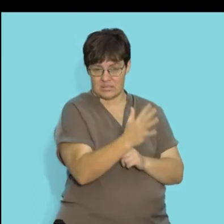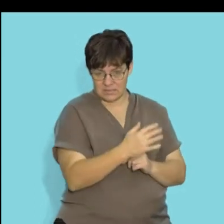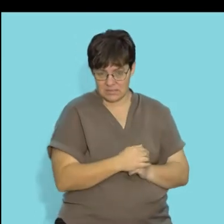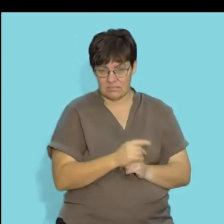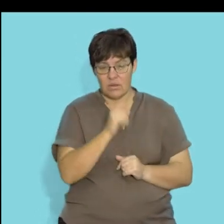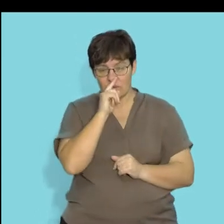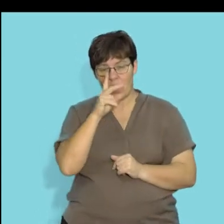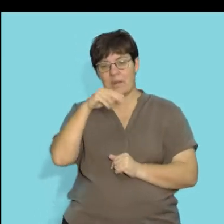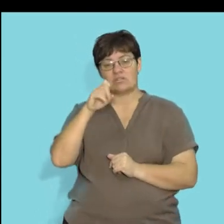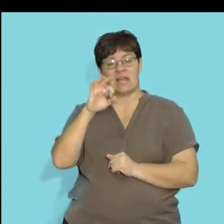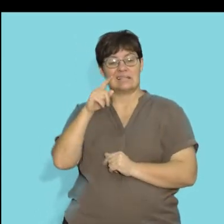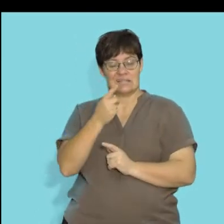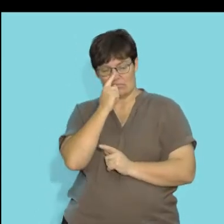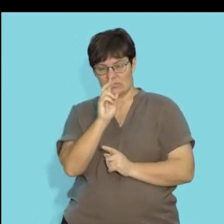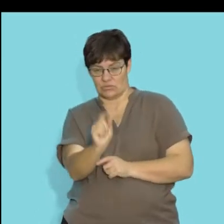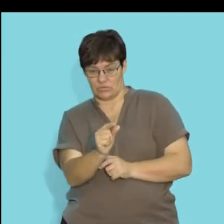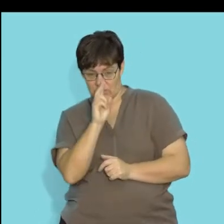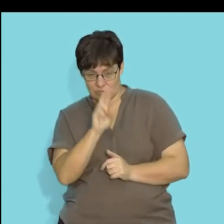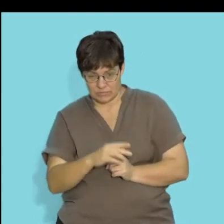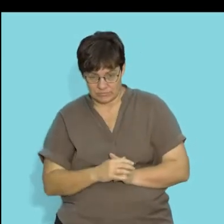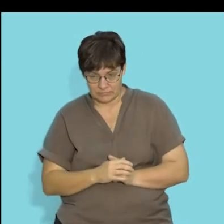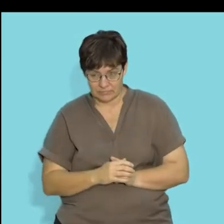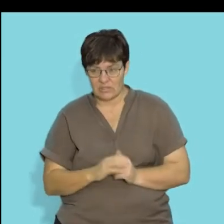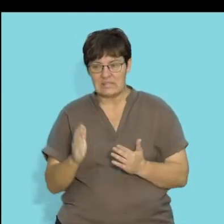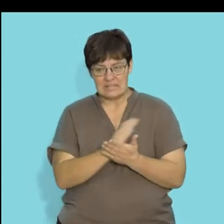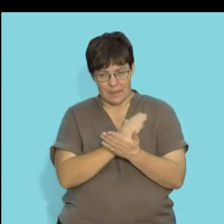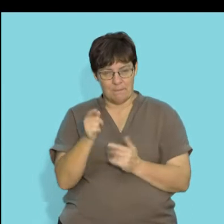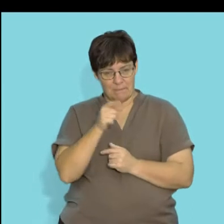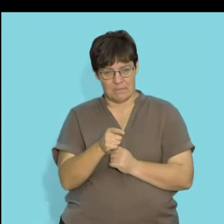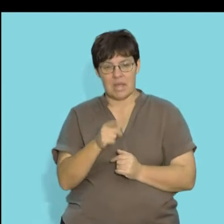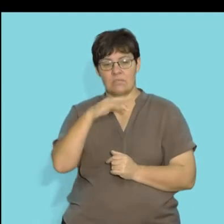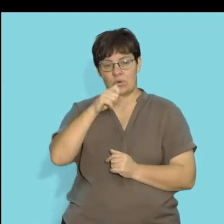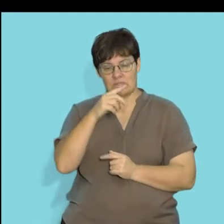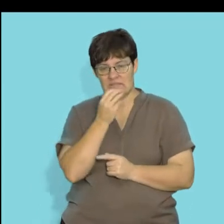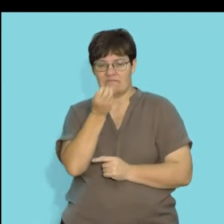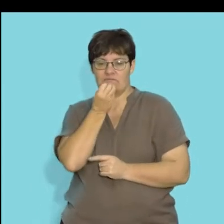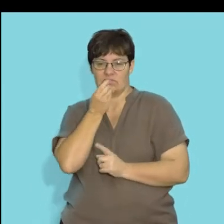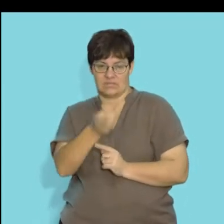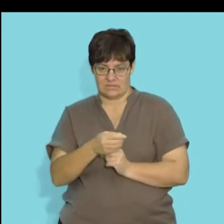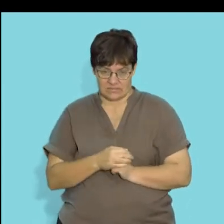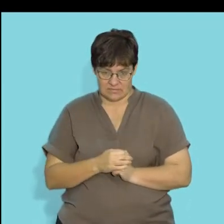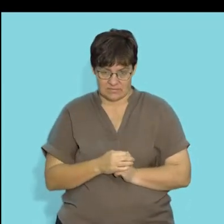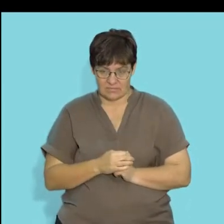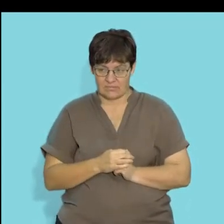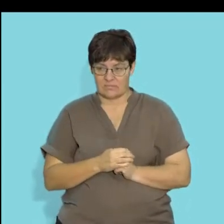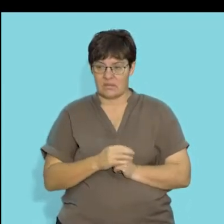will look at the term parasites in a bit. So, yes, there are some bacteria and protists that feed on them.